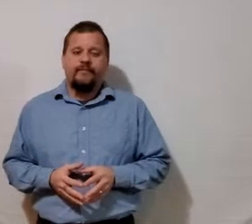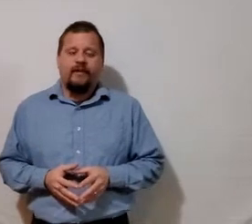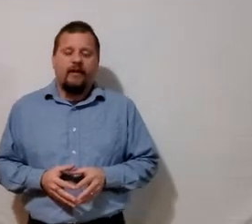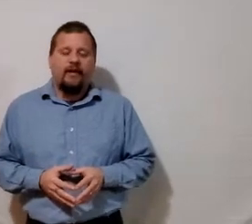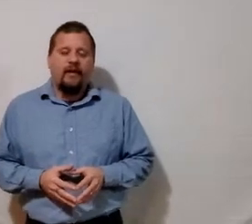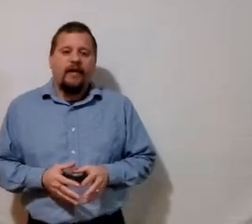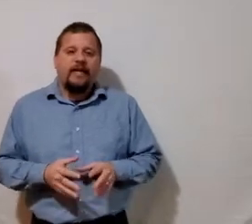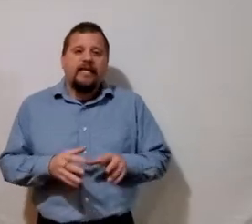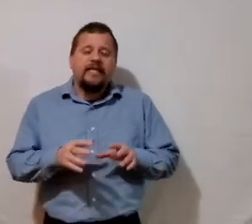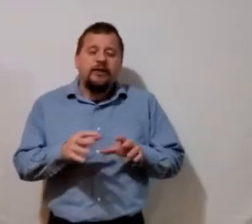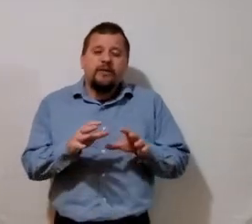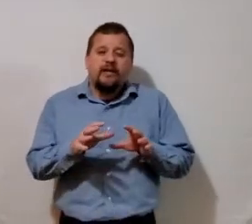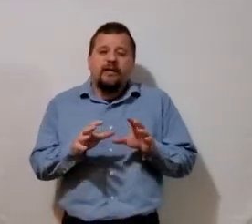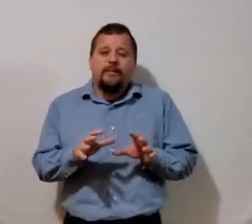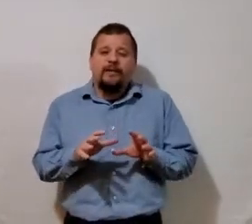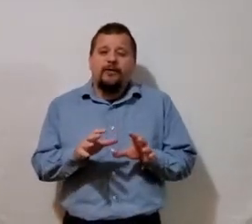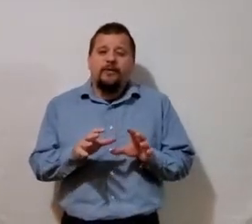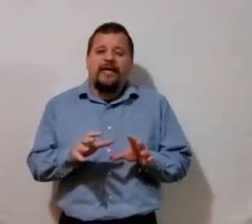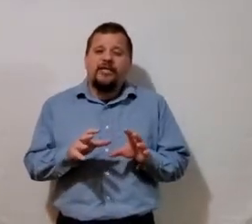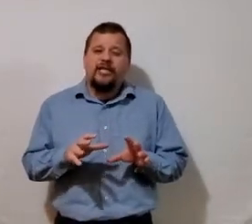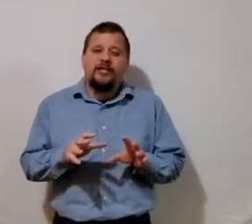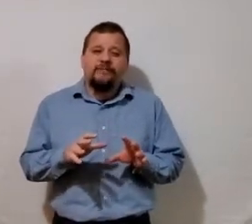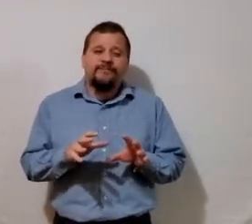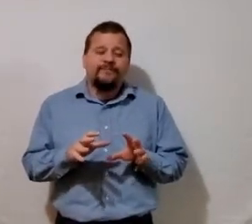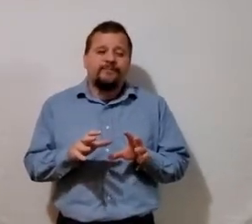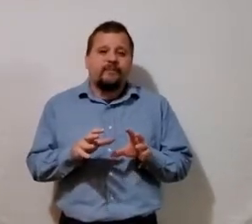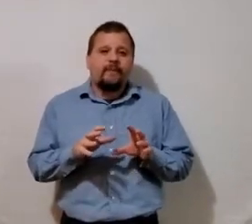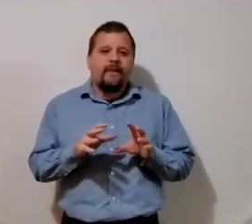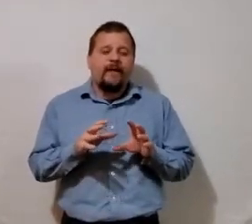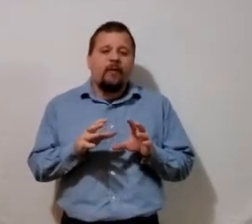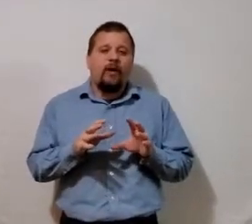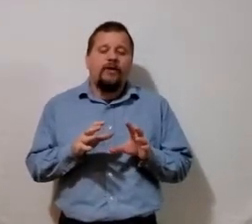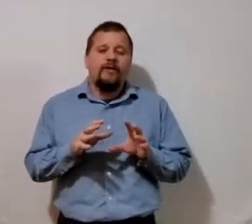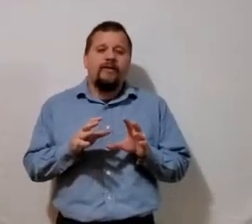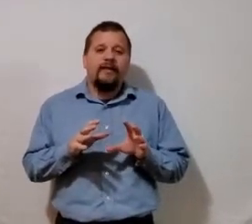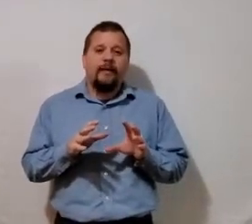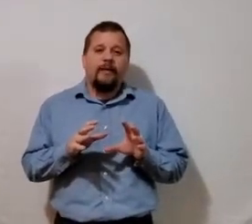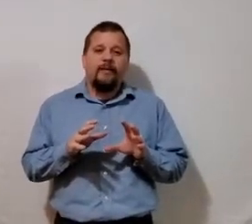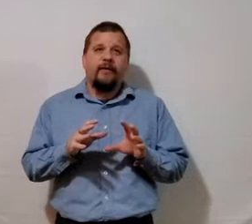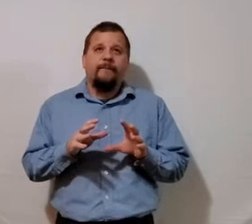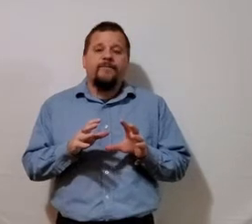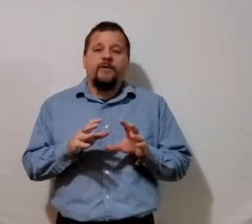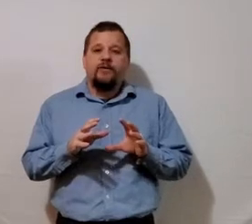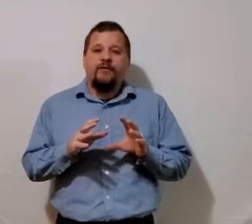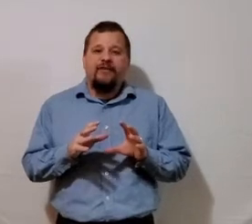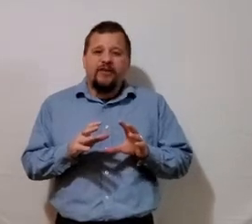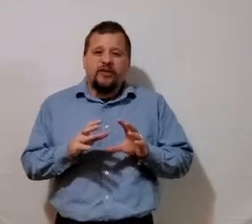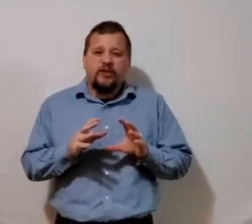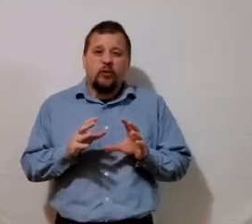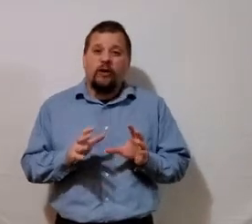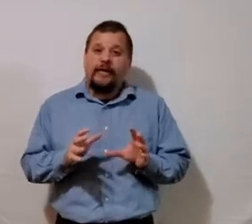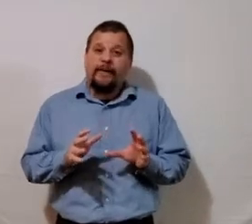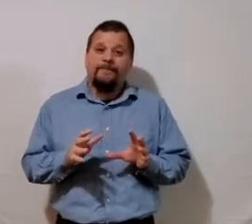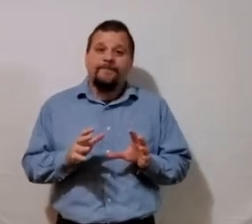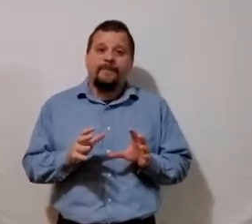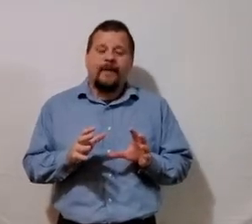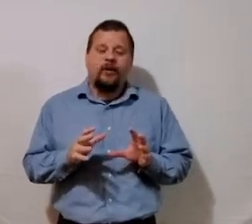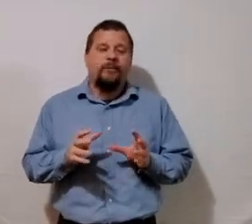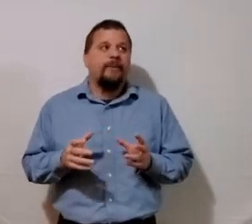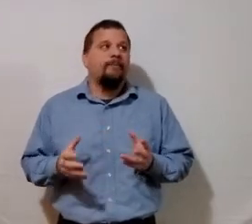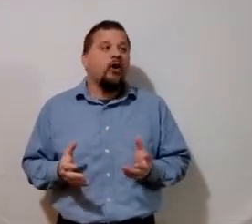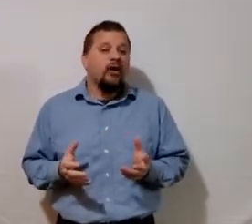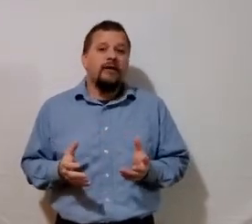I'd like to use a little bit of your imagination and I want you to think about your favorite story